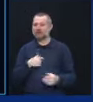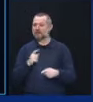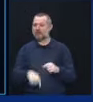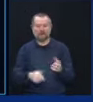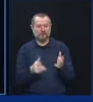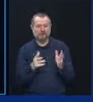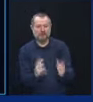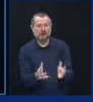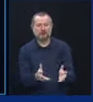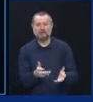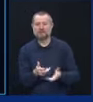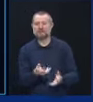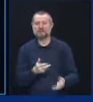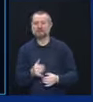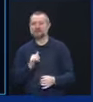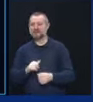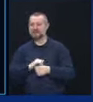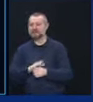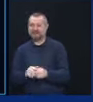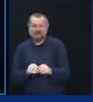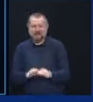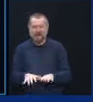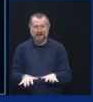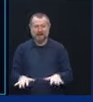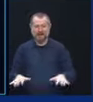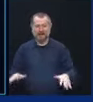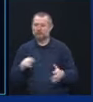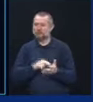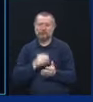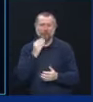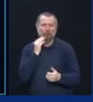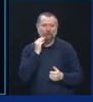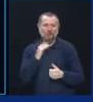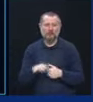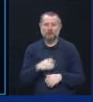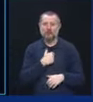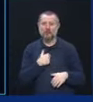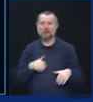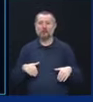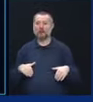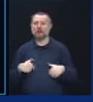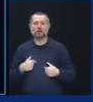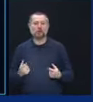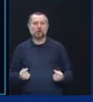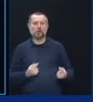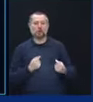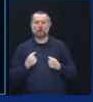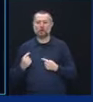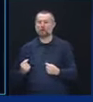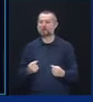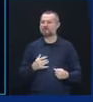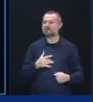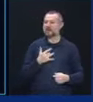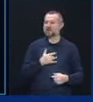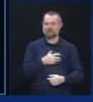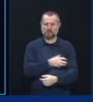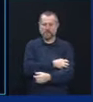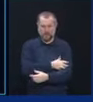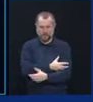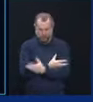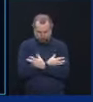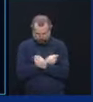there's COVID in nursing homes, and they're vulnerable, and there's nothing you can do. The powerlessness that you have.